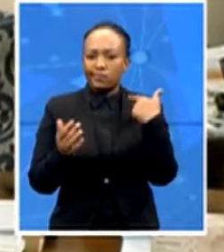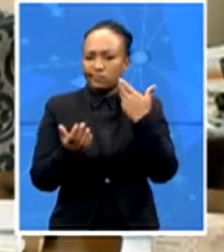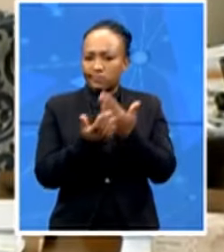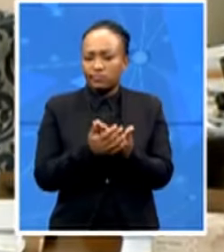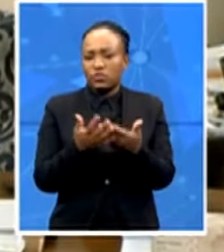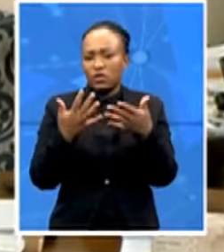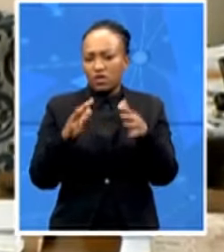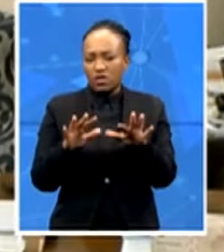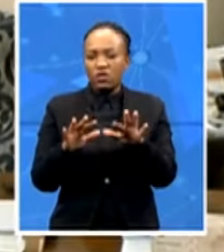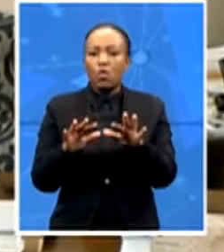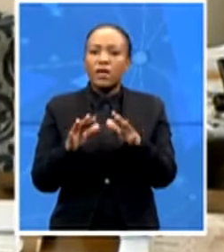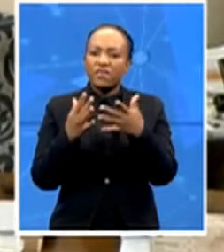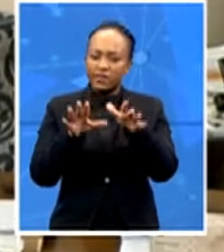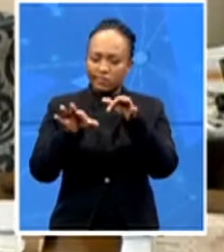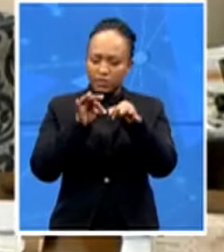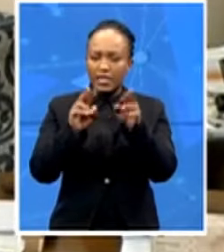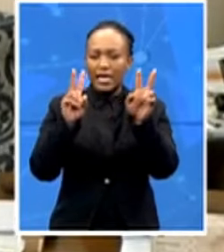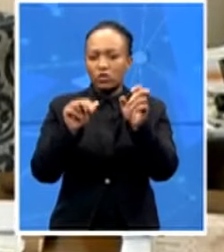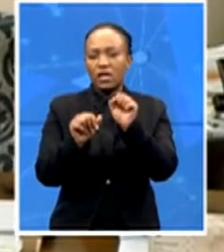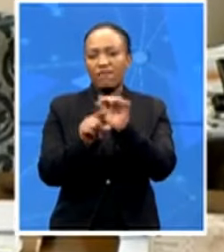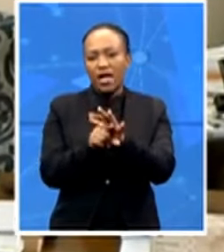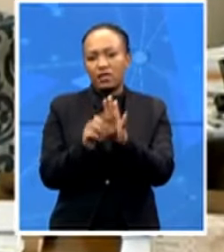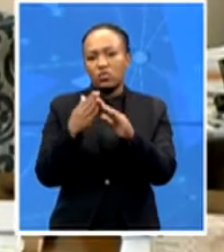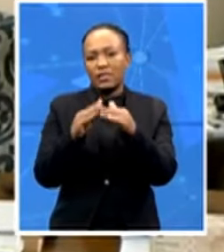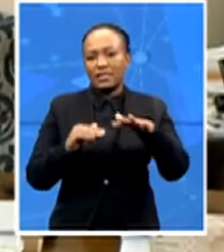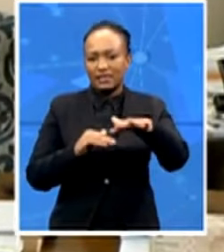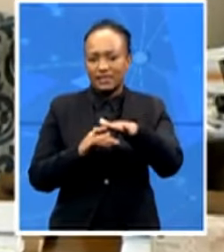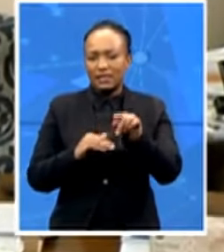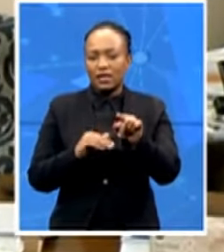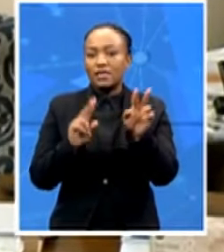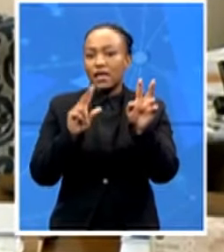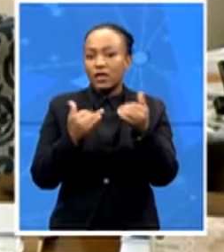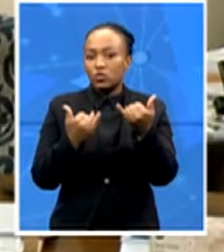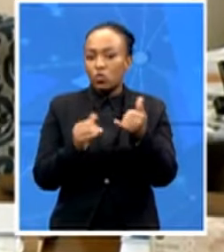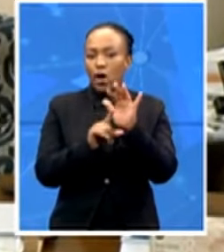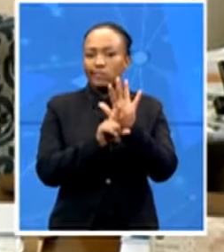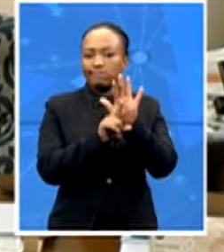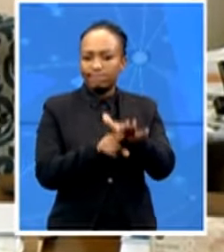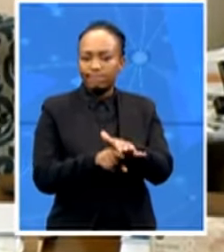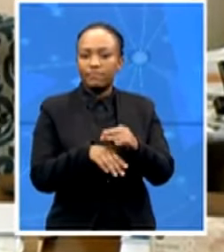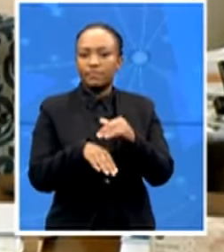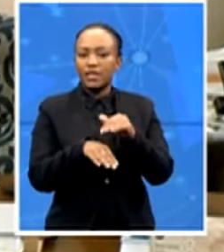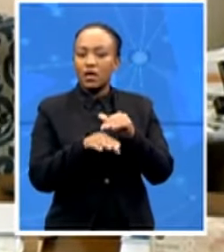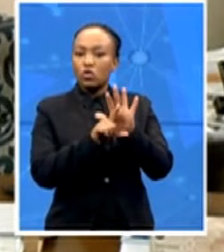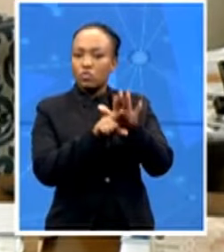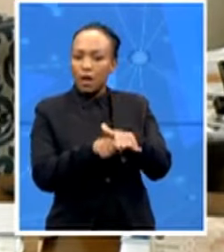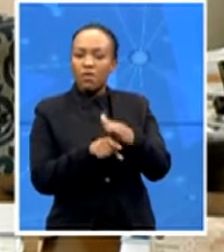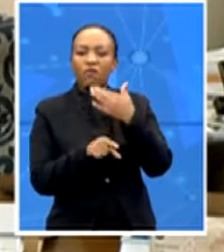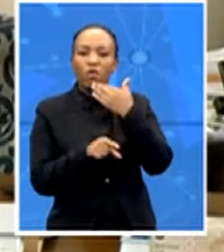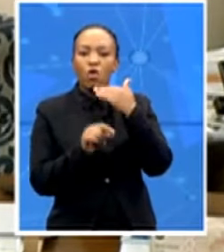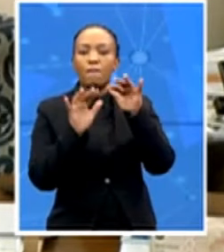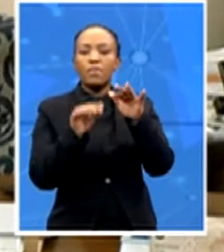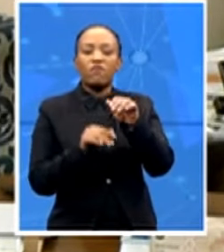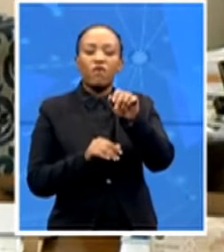society and in this instance the issue of discrimination against people from the LGBTIQA plus community